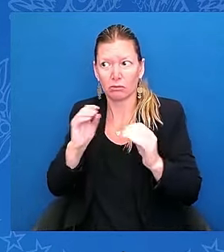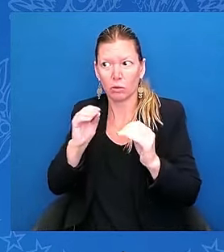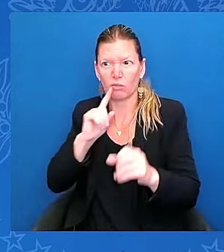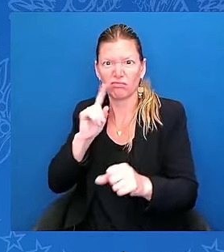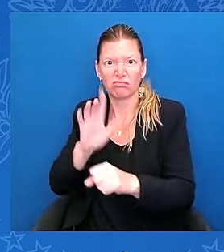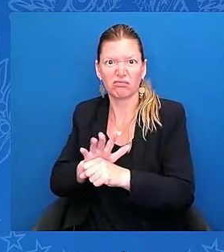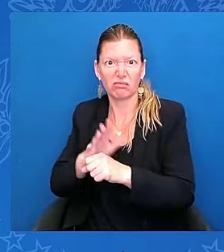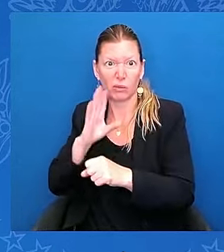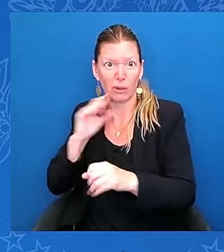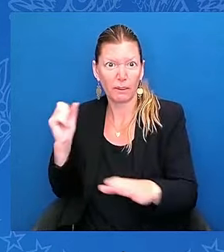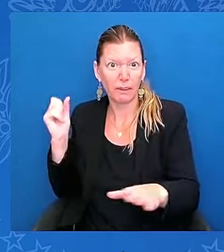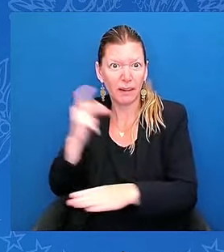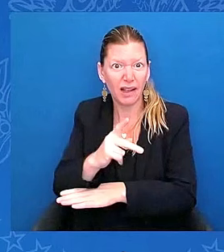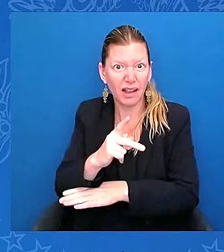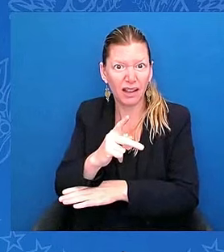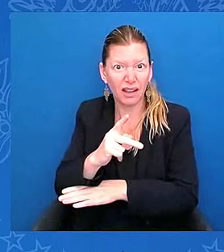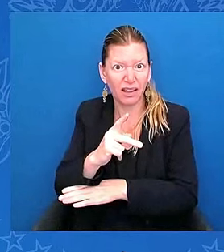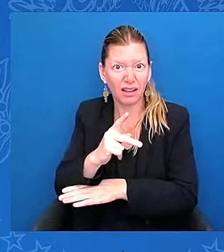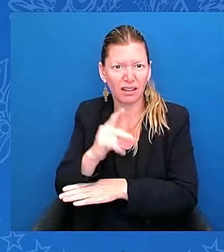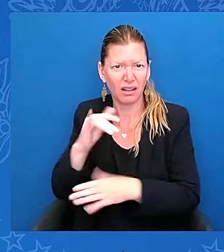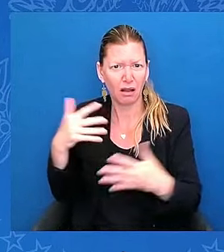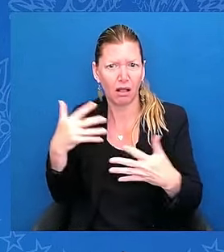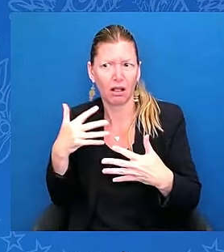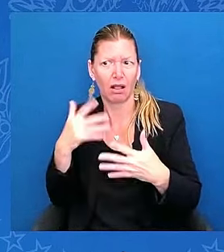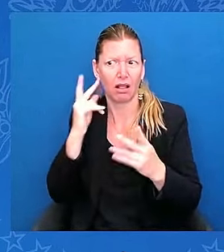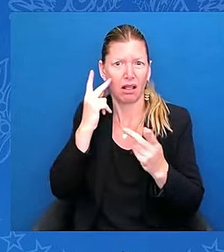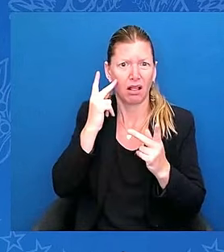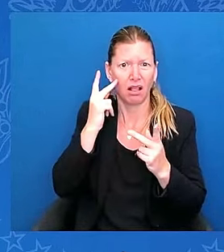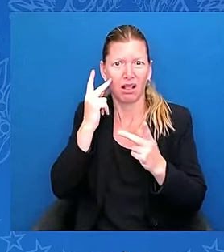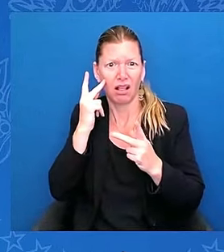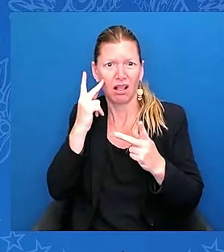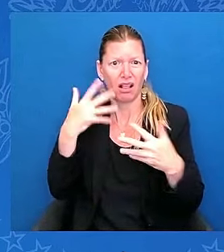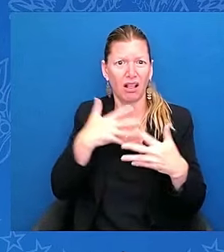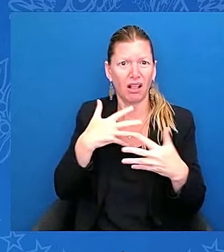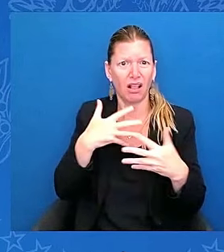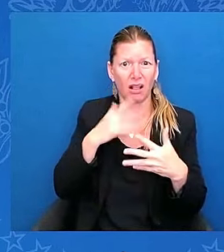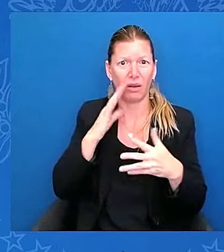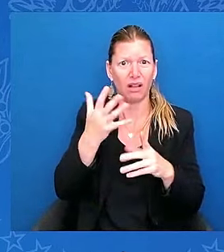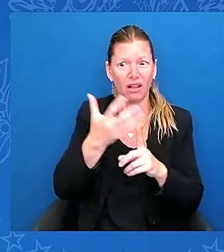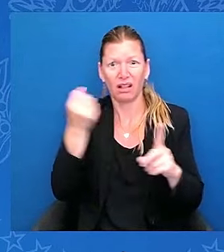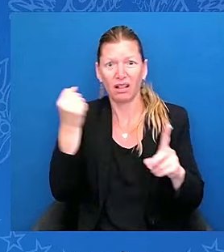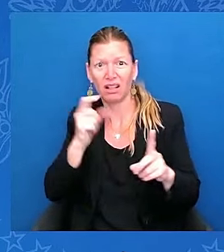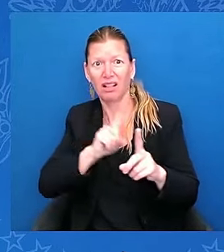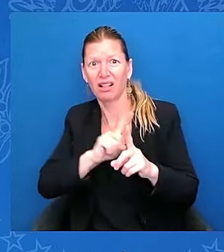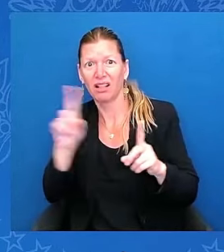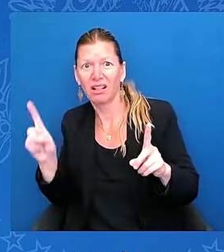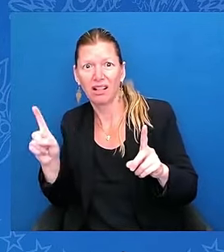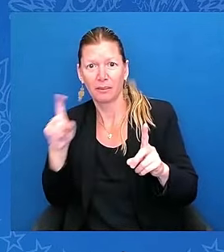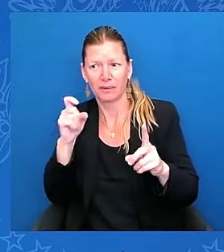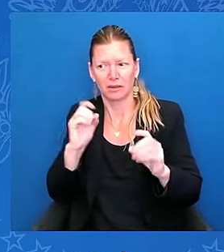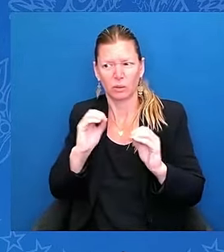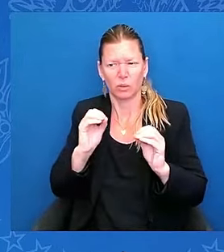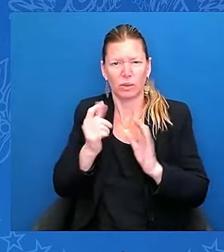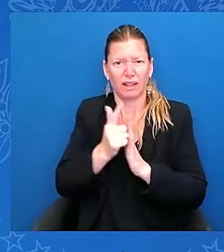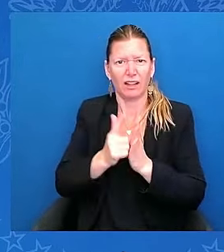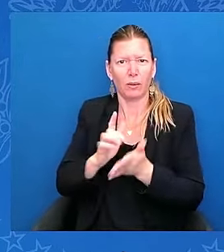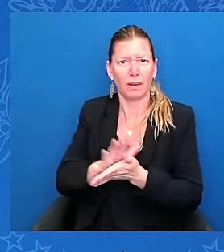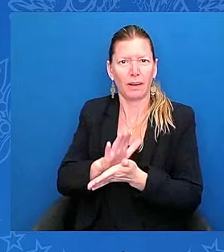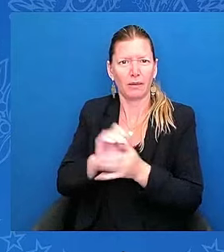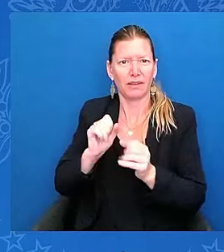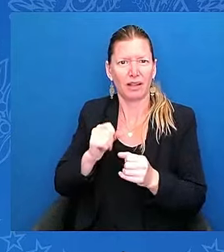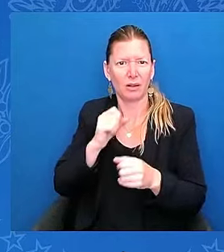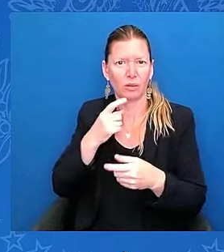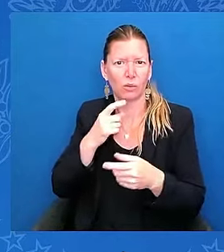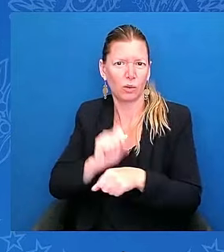fear of deportation without the ability to legally work. All this, even though under the law today they are eligible for long-term